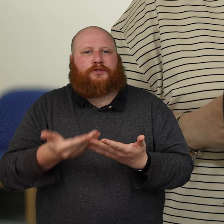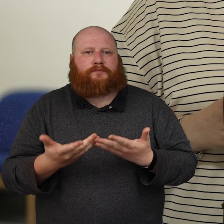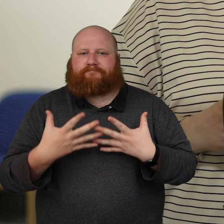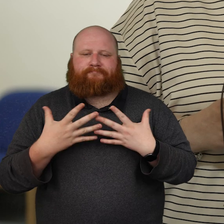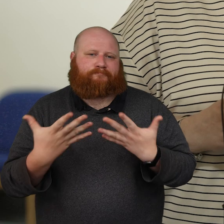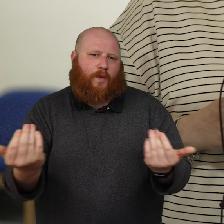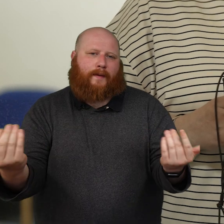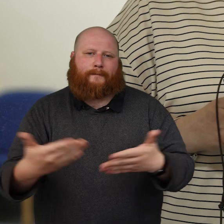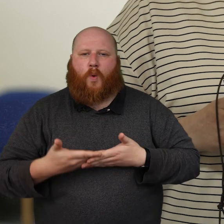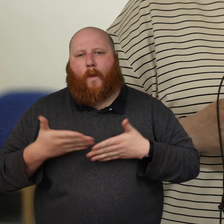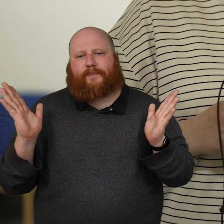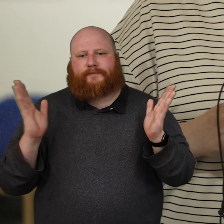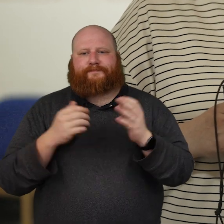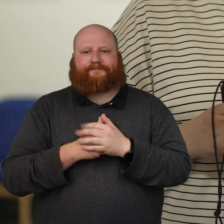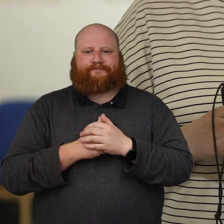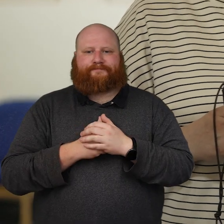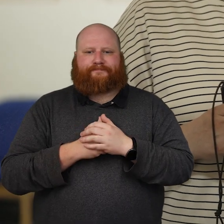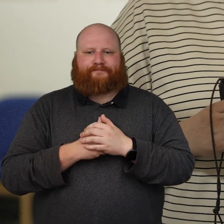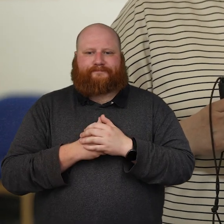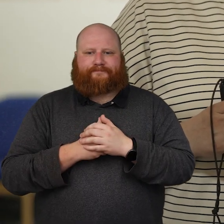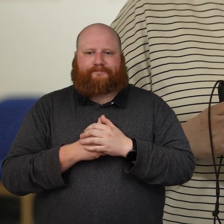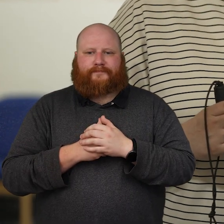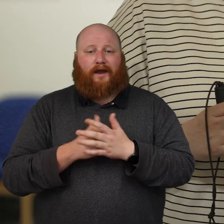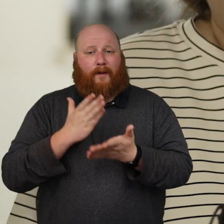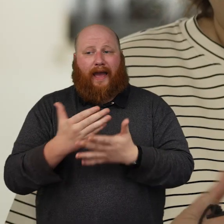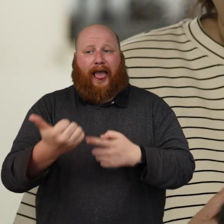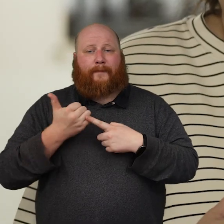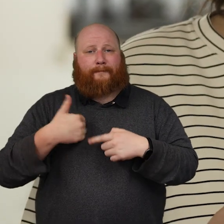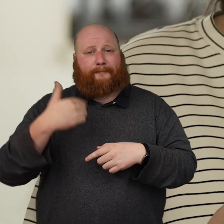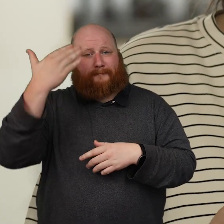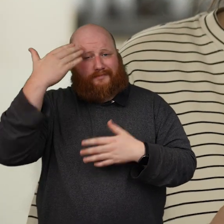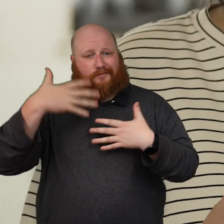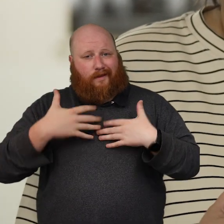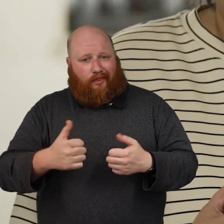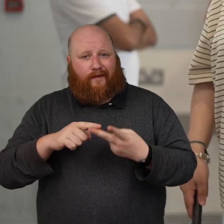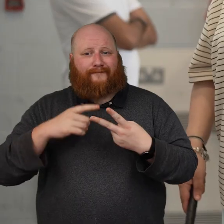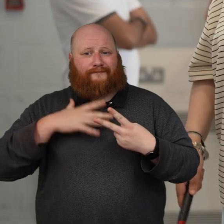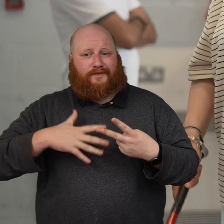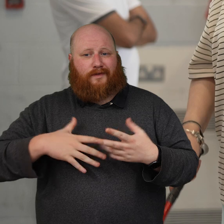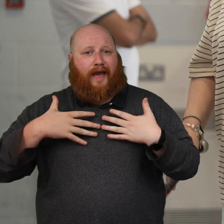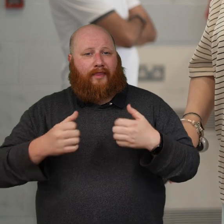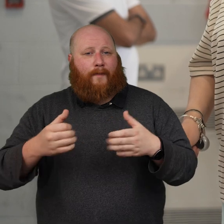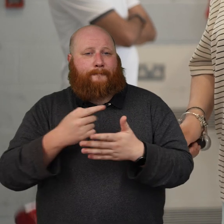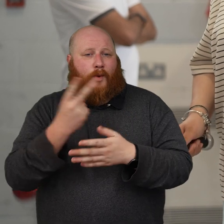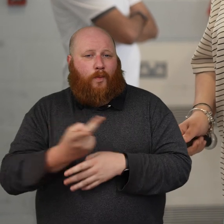Not only does it assist with physical health, it's a massive boost to your mental health, to be part of a team, a sense of belonging.